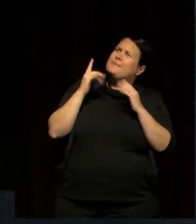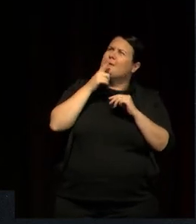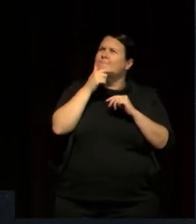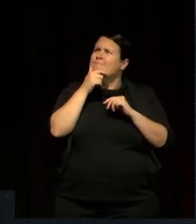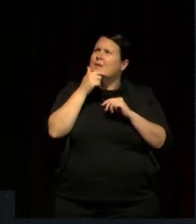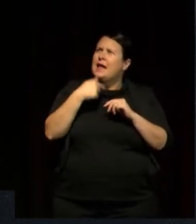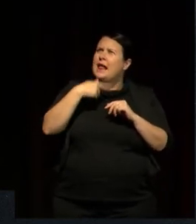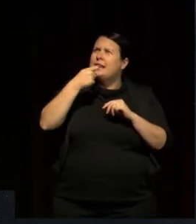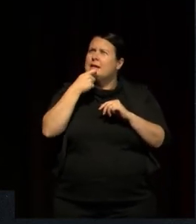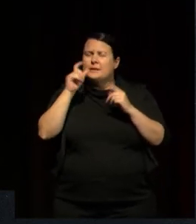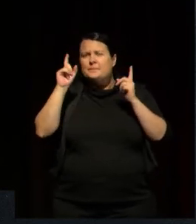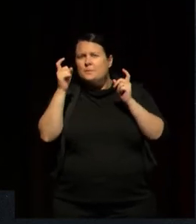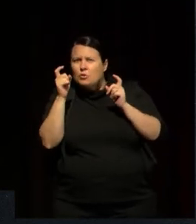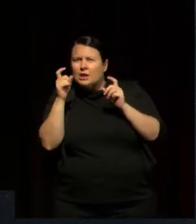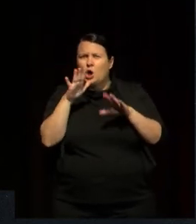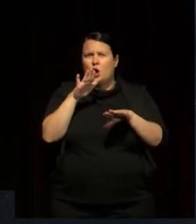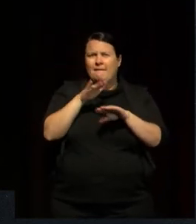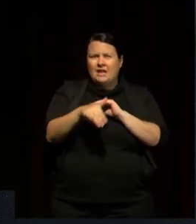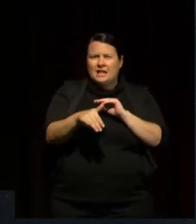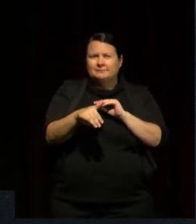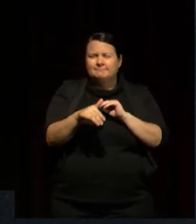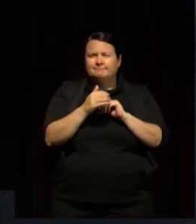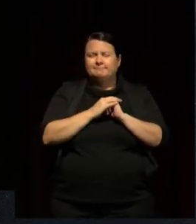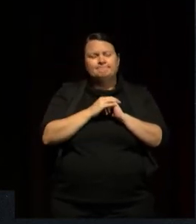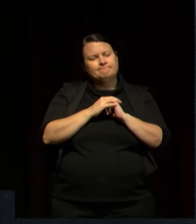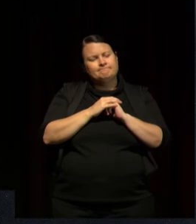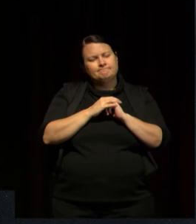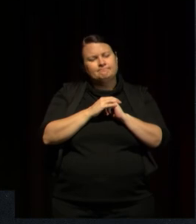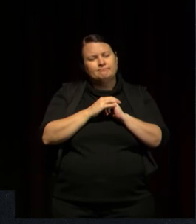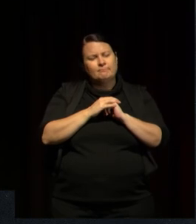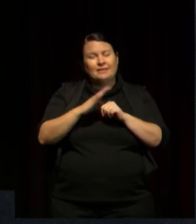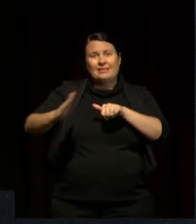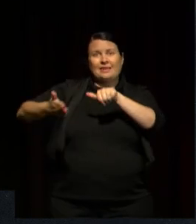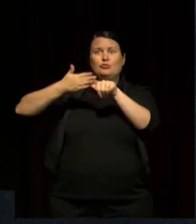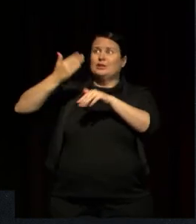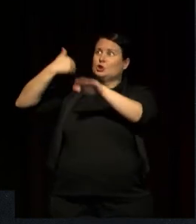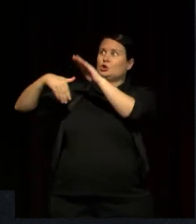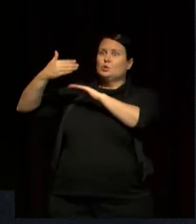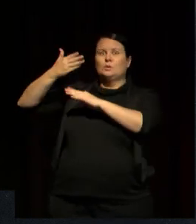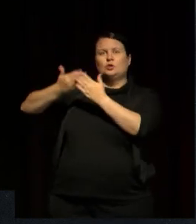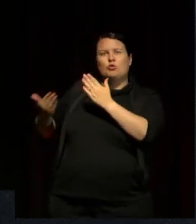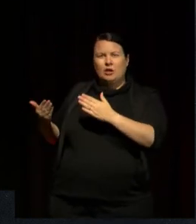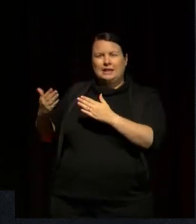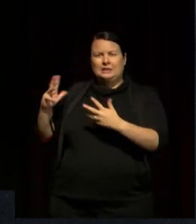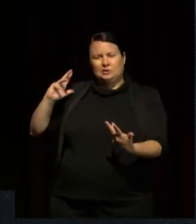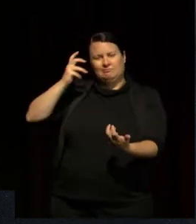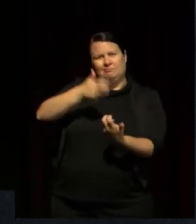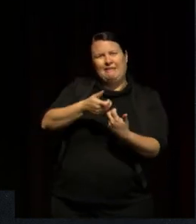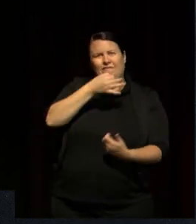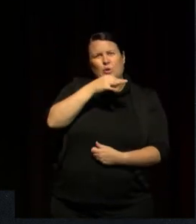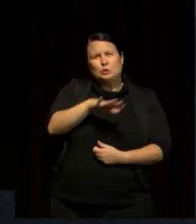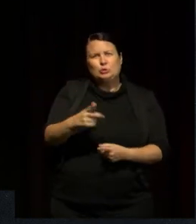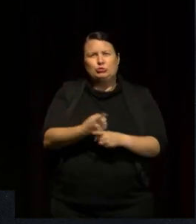a little concerned about the use of origin story for children's matter.